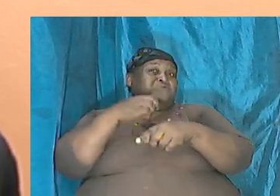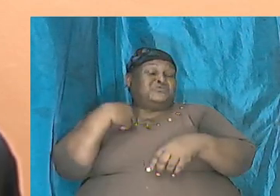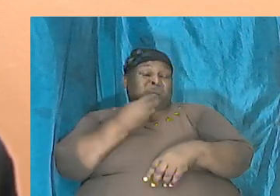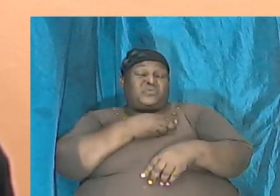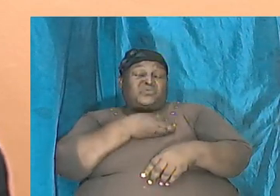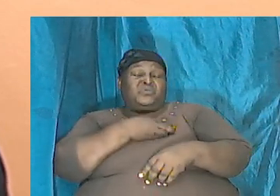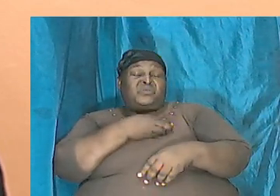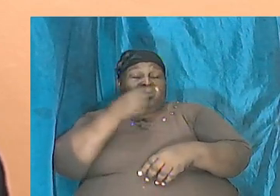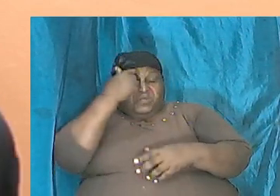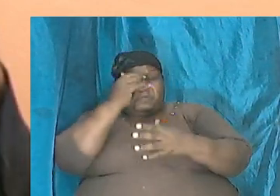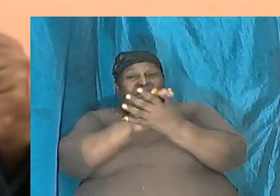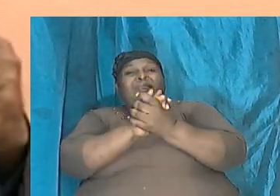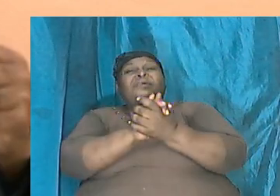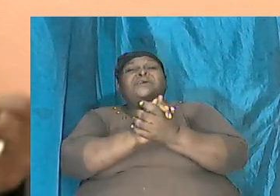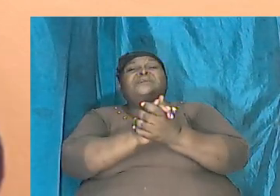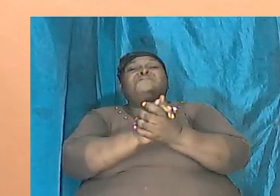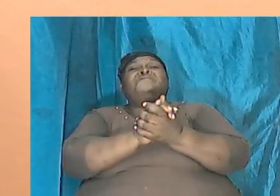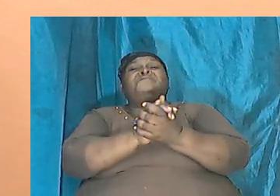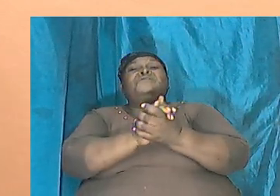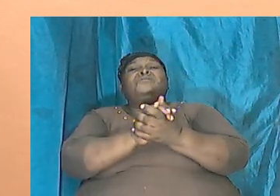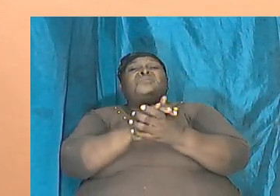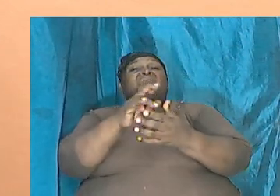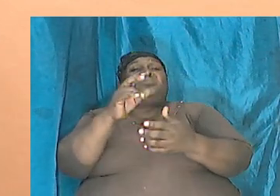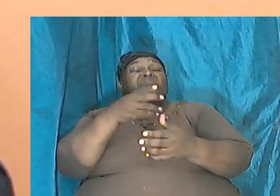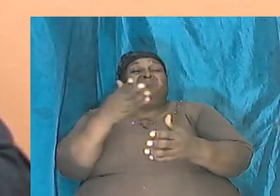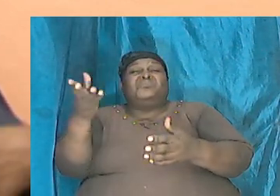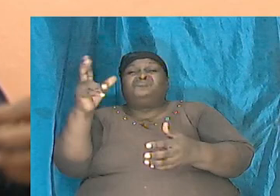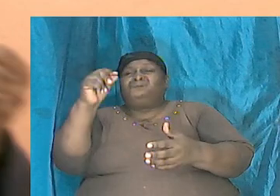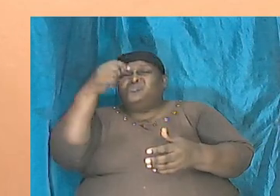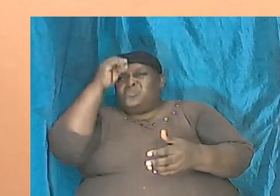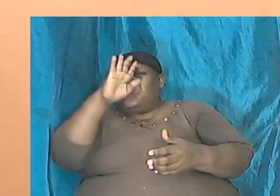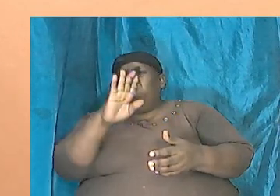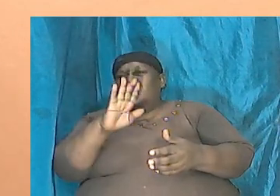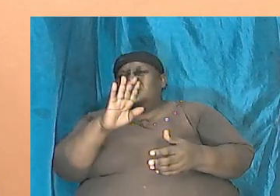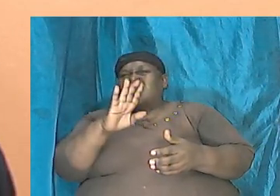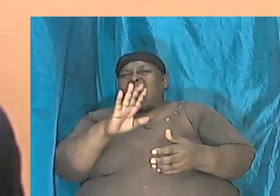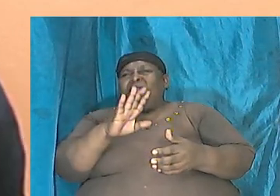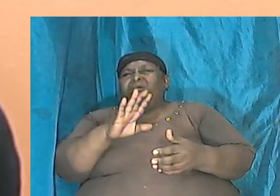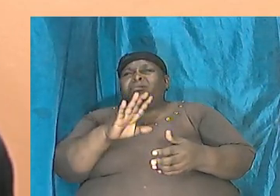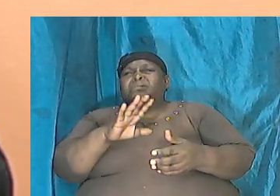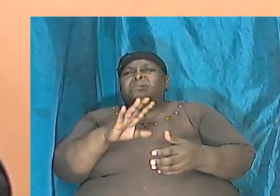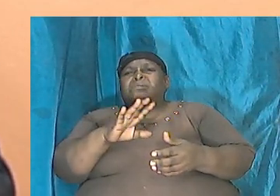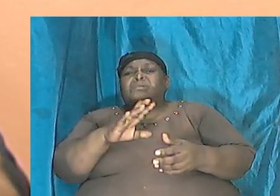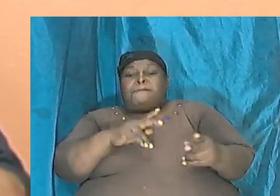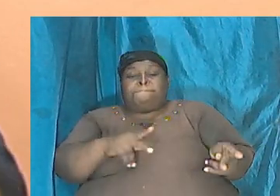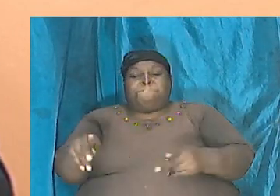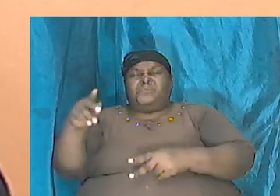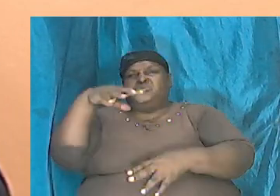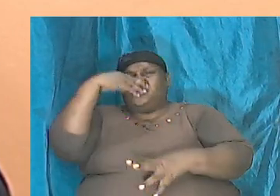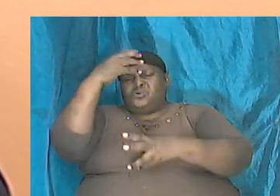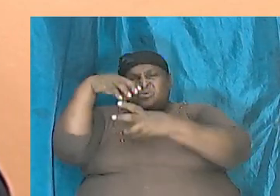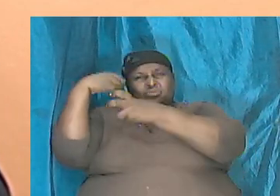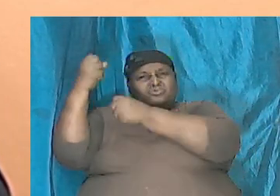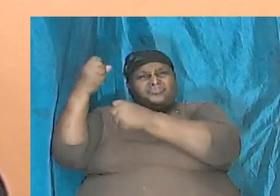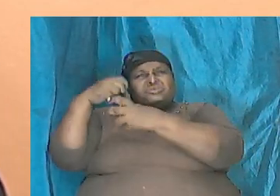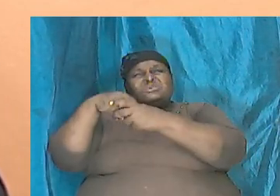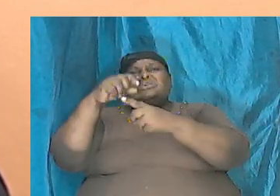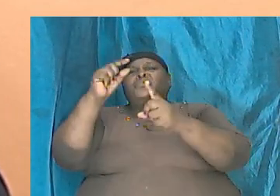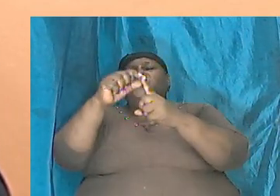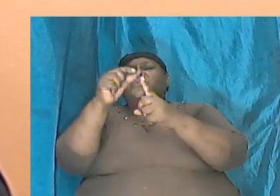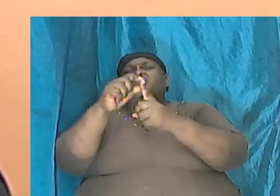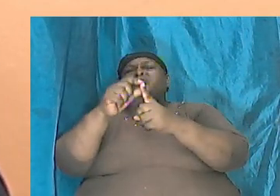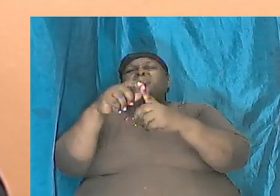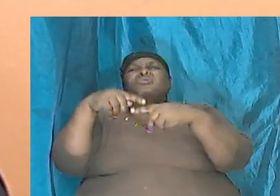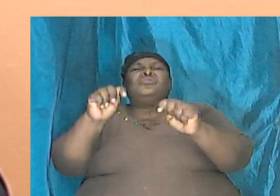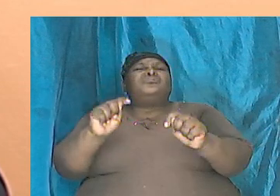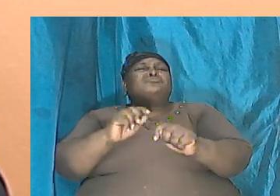first to extend our faith and entrust, put our trust, sorry, in the word that God did. Don't try